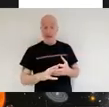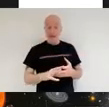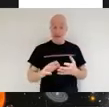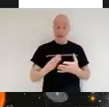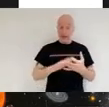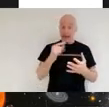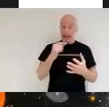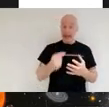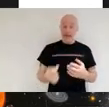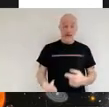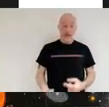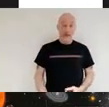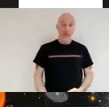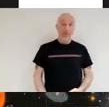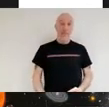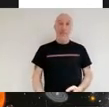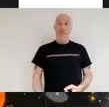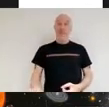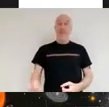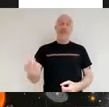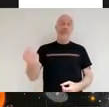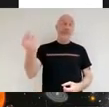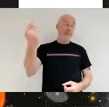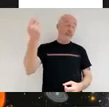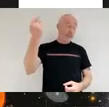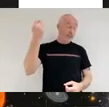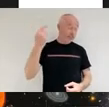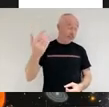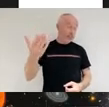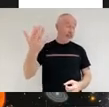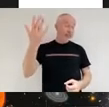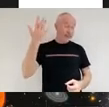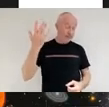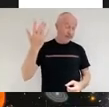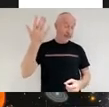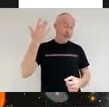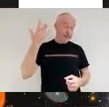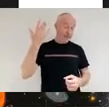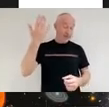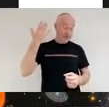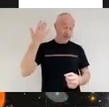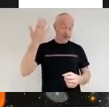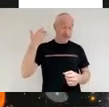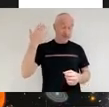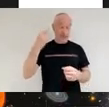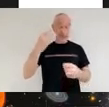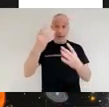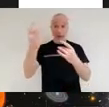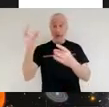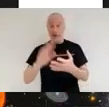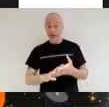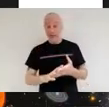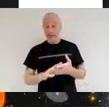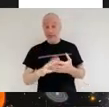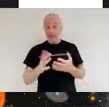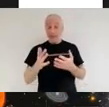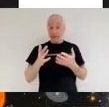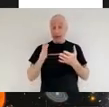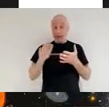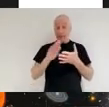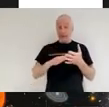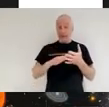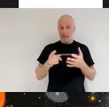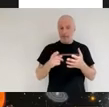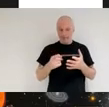and galaxies of our universe we're going to be able to look at stars that emerged shortly after what we call the